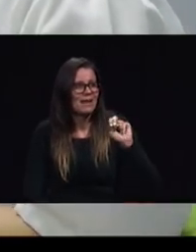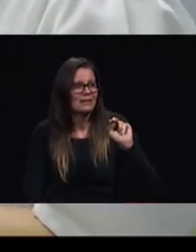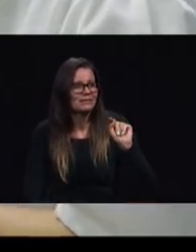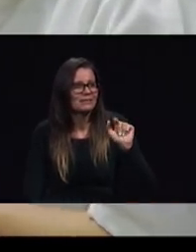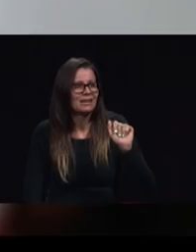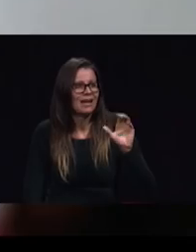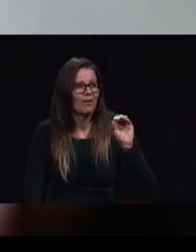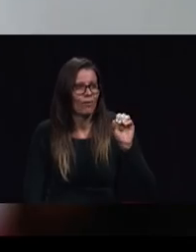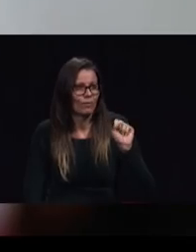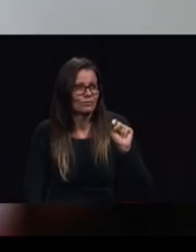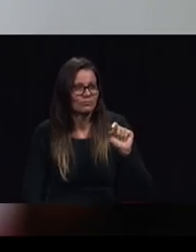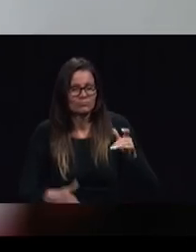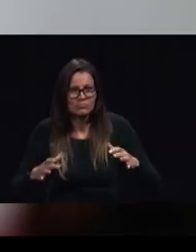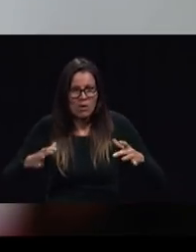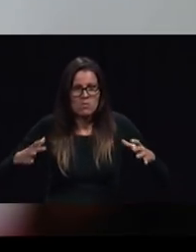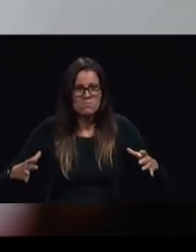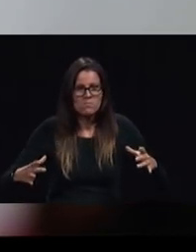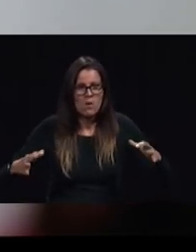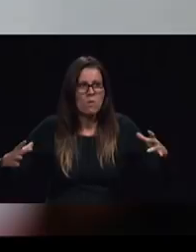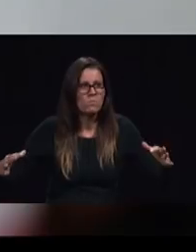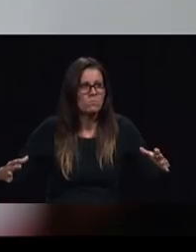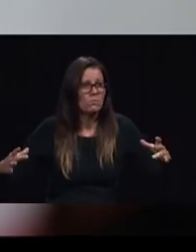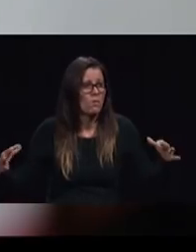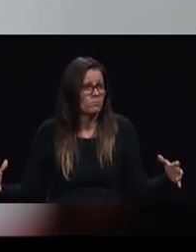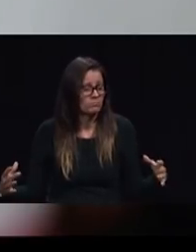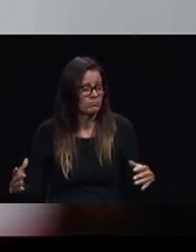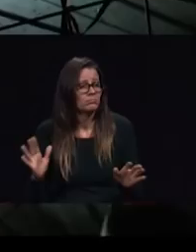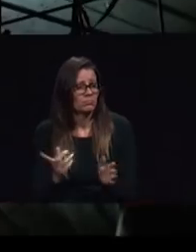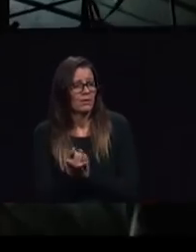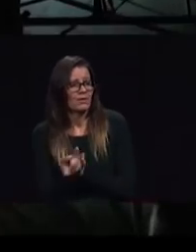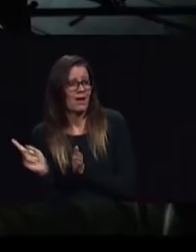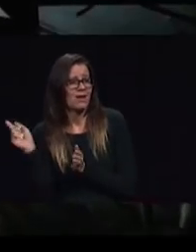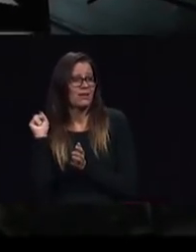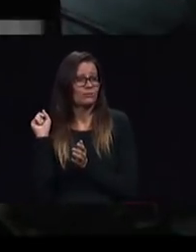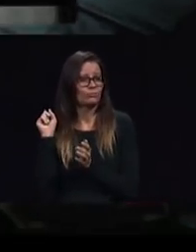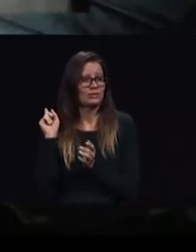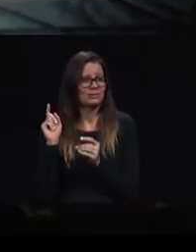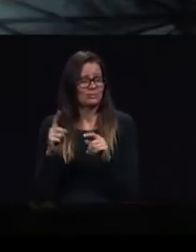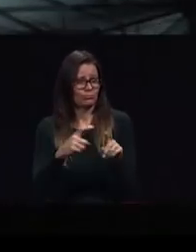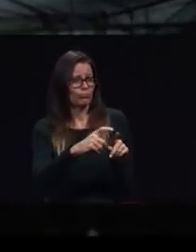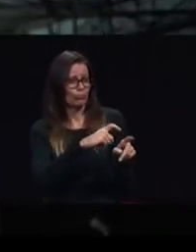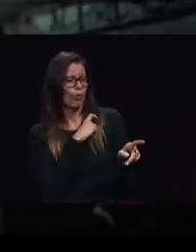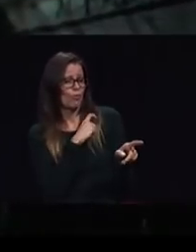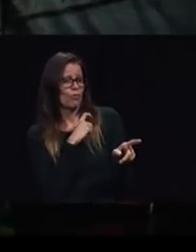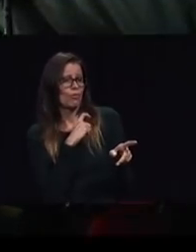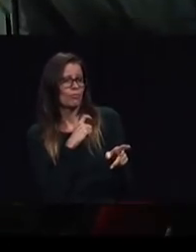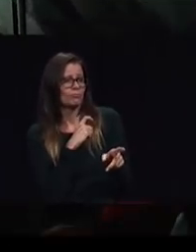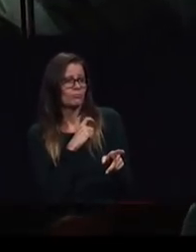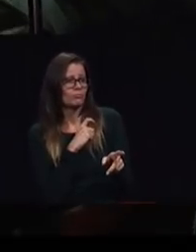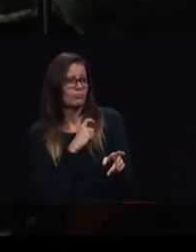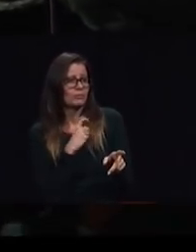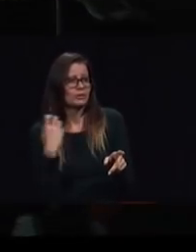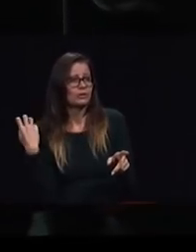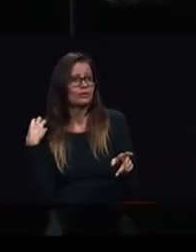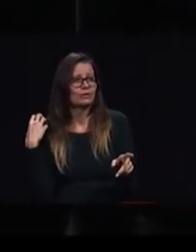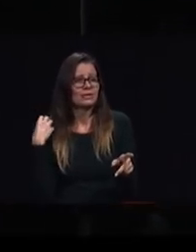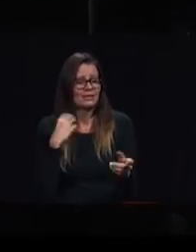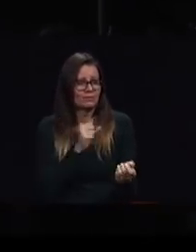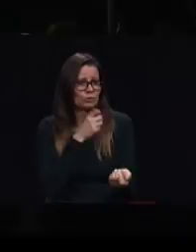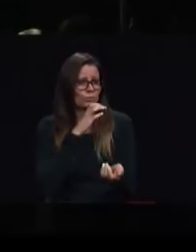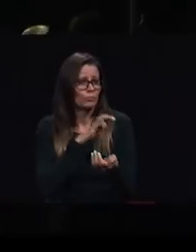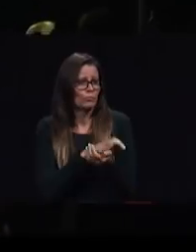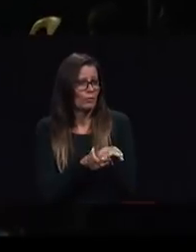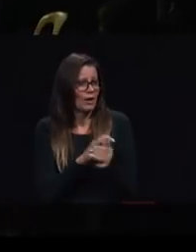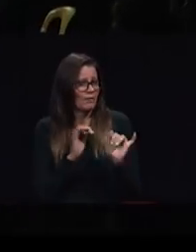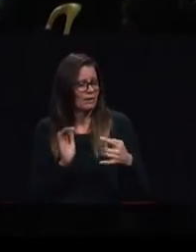phone call and it was from a chieftain's wife and she said we I am representing a whole